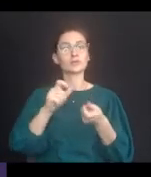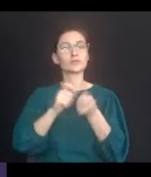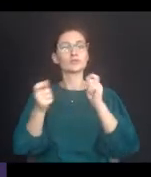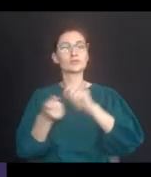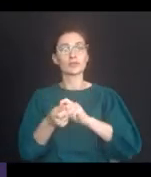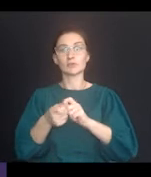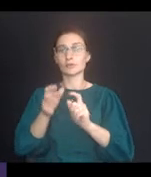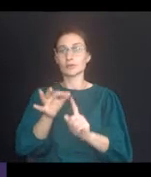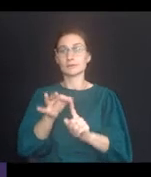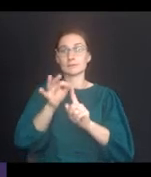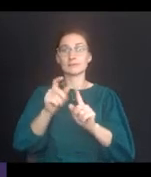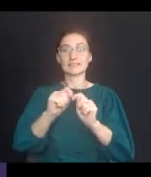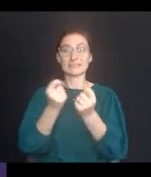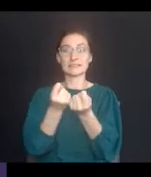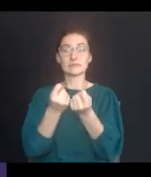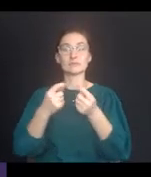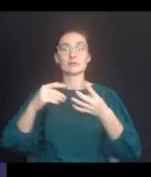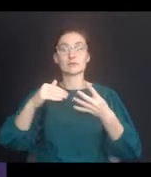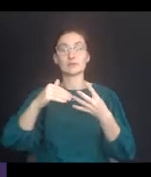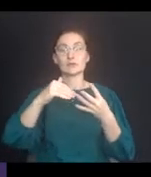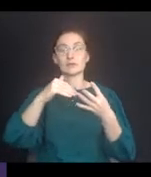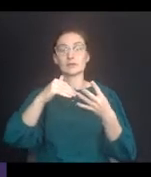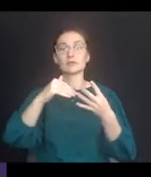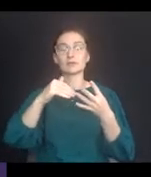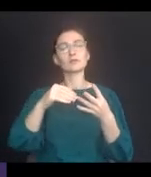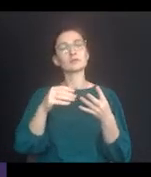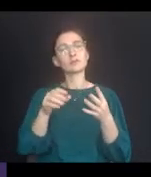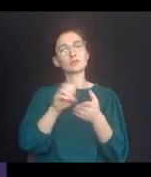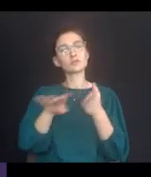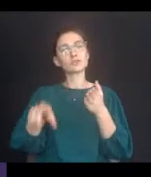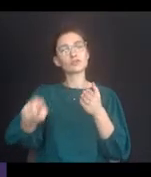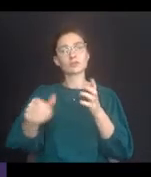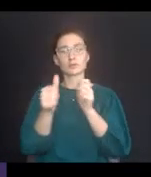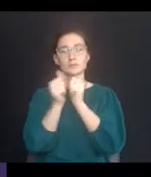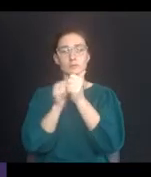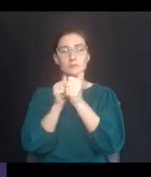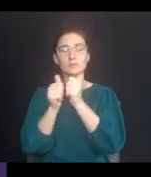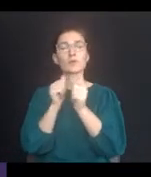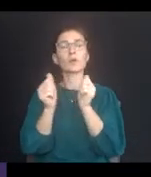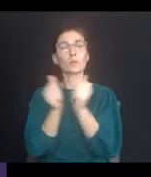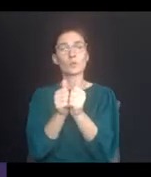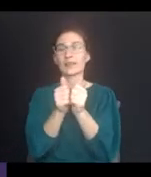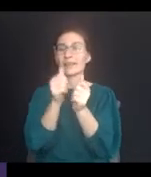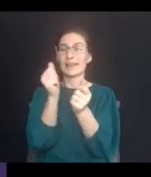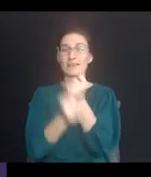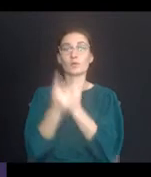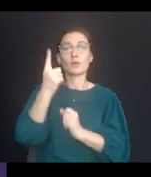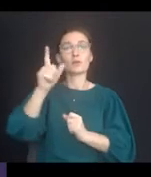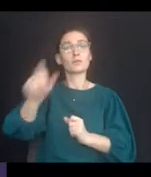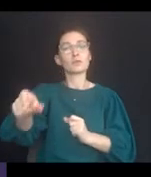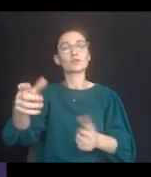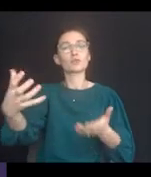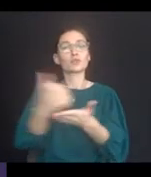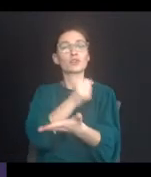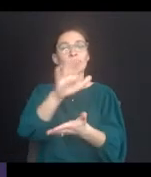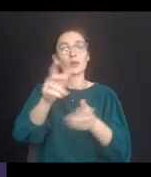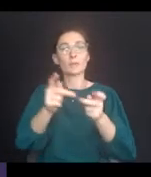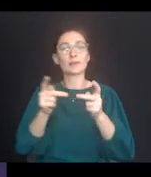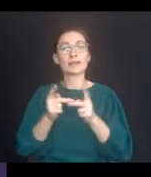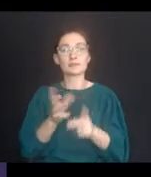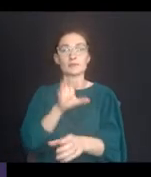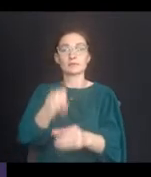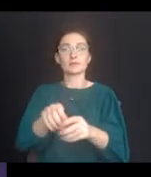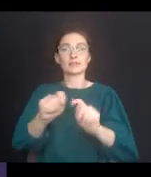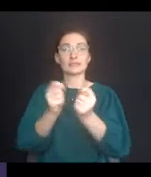the nature of selective teams, students with disabilities have to compete with with everyone else and legitimately earn their place on the team